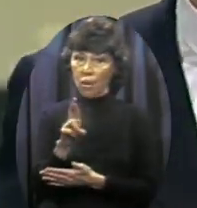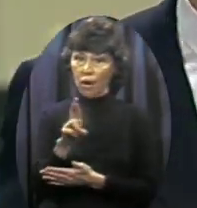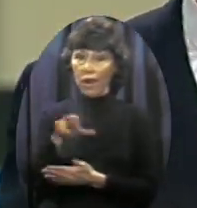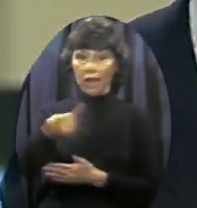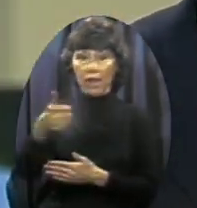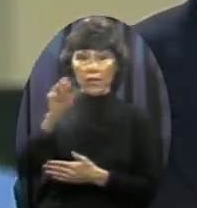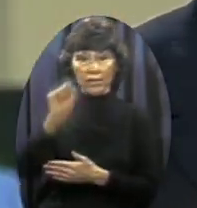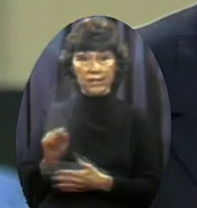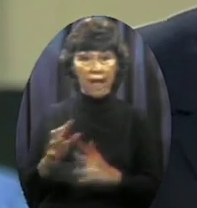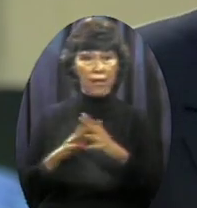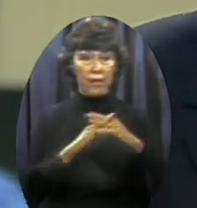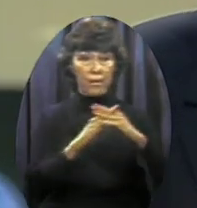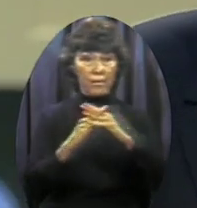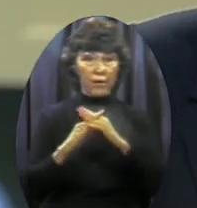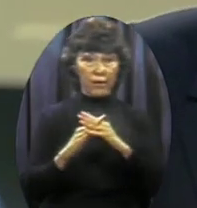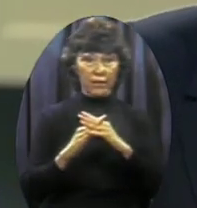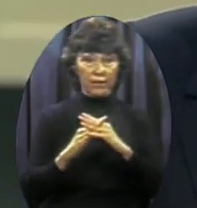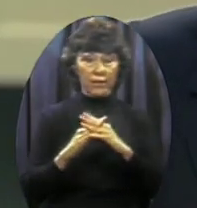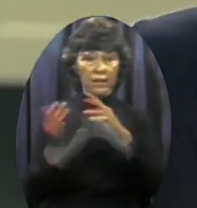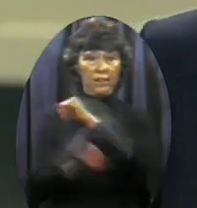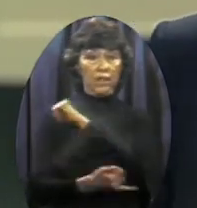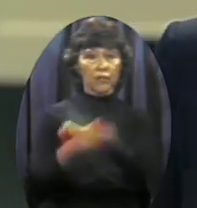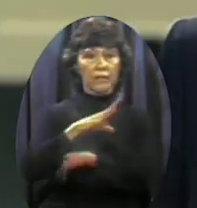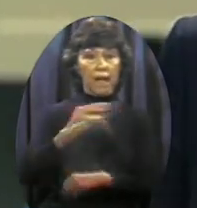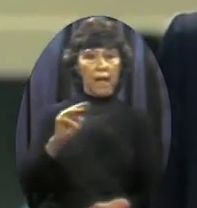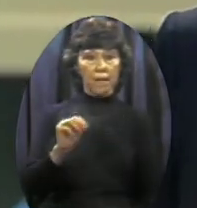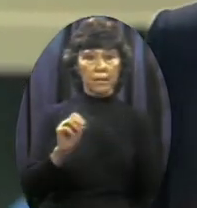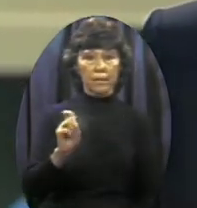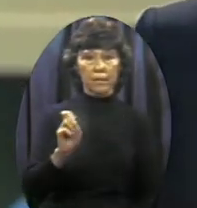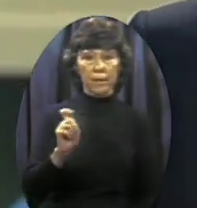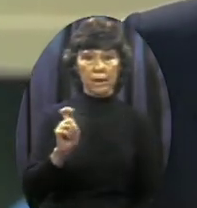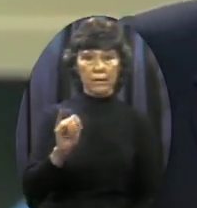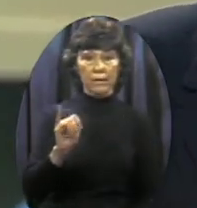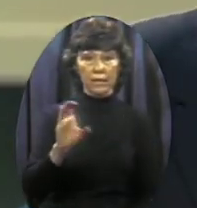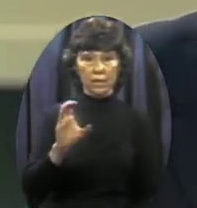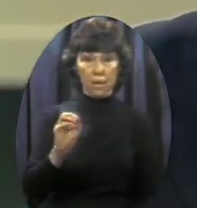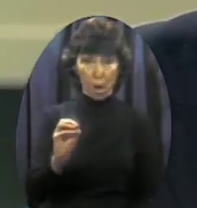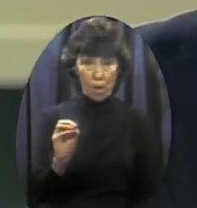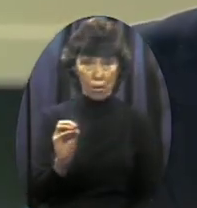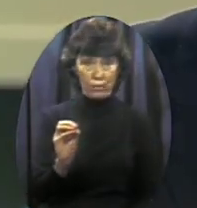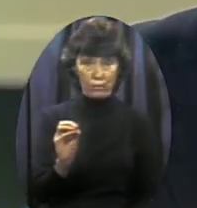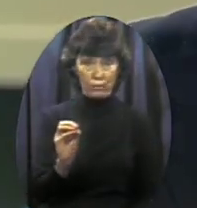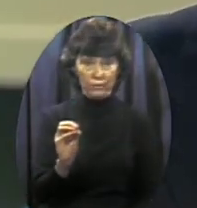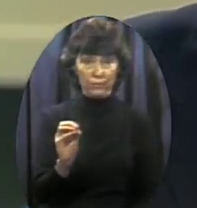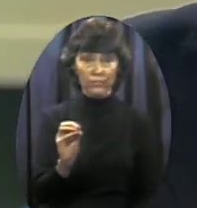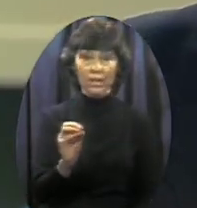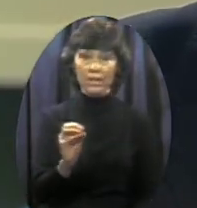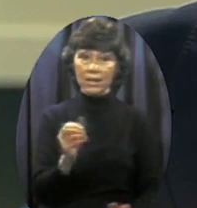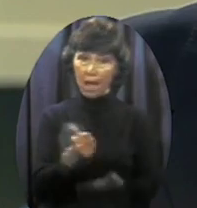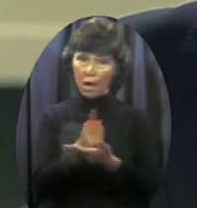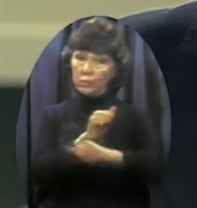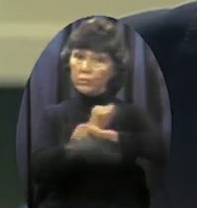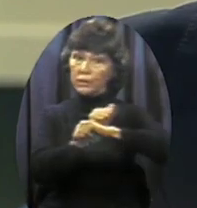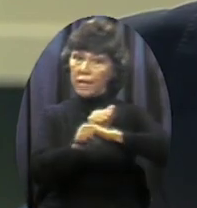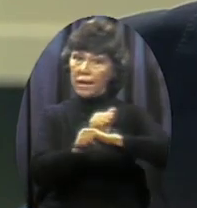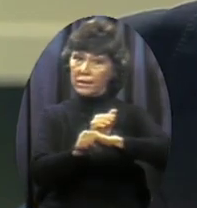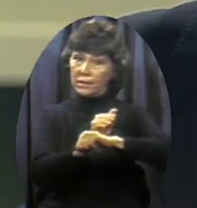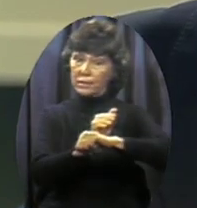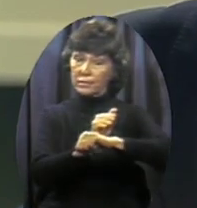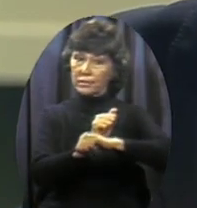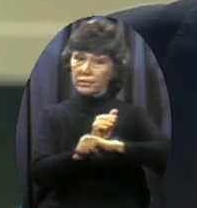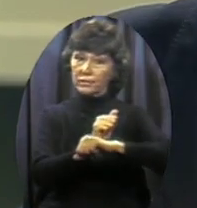involved in El Salvador? Absolutely I'd rather be El Salvador than El Paso And we've got to stop them somewhere